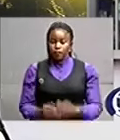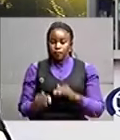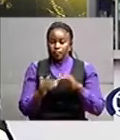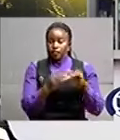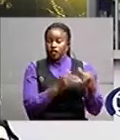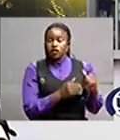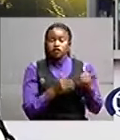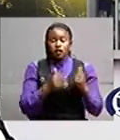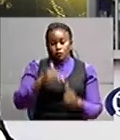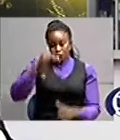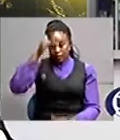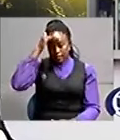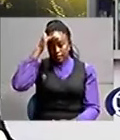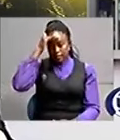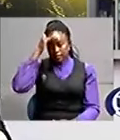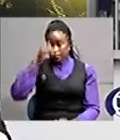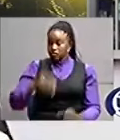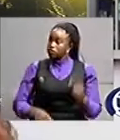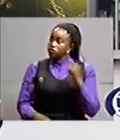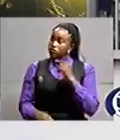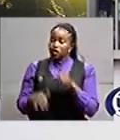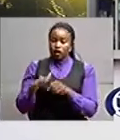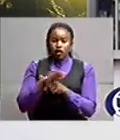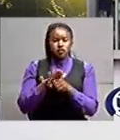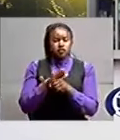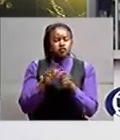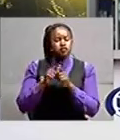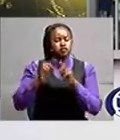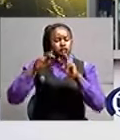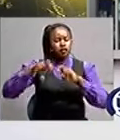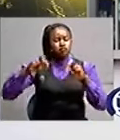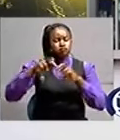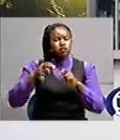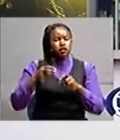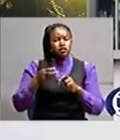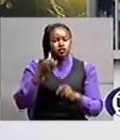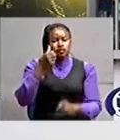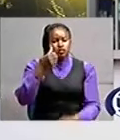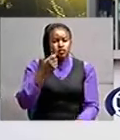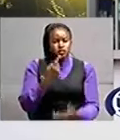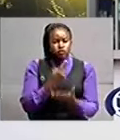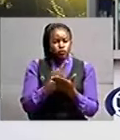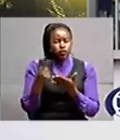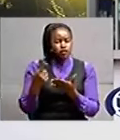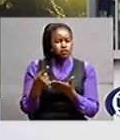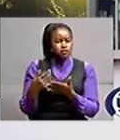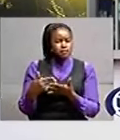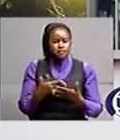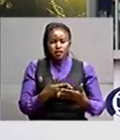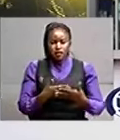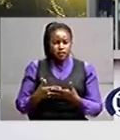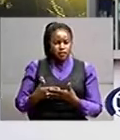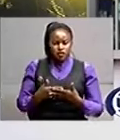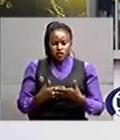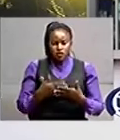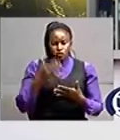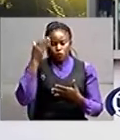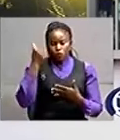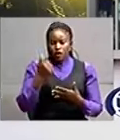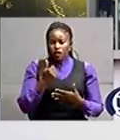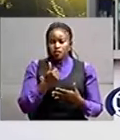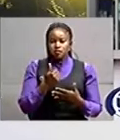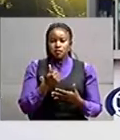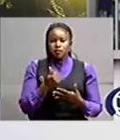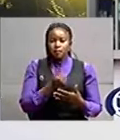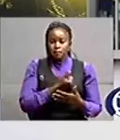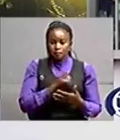where police in kasese is investigating a possible kidnap of a six weeks old baby boy after his mother lost him to a person she